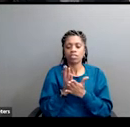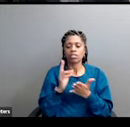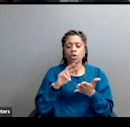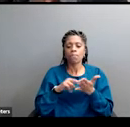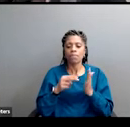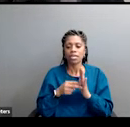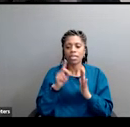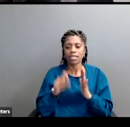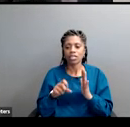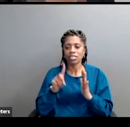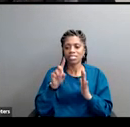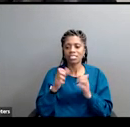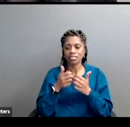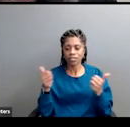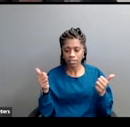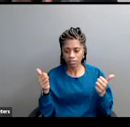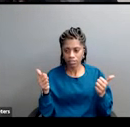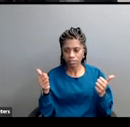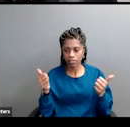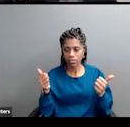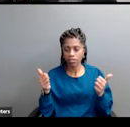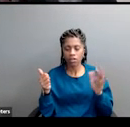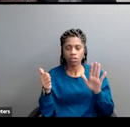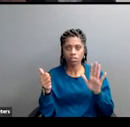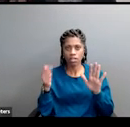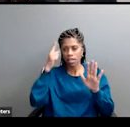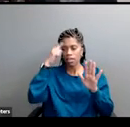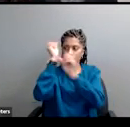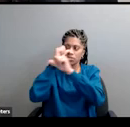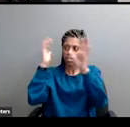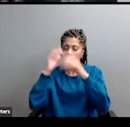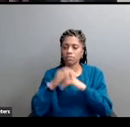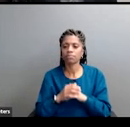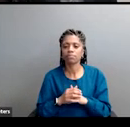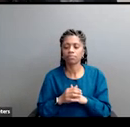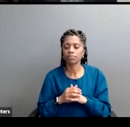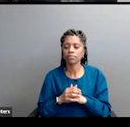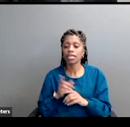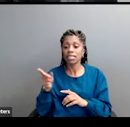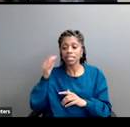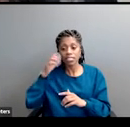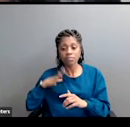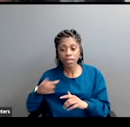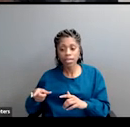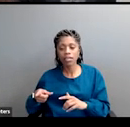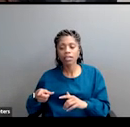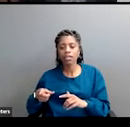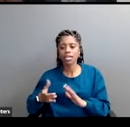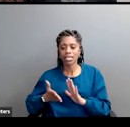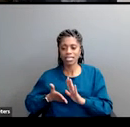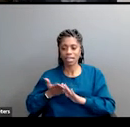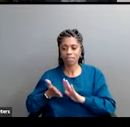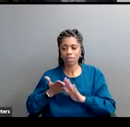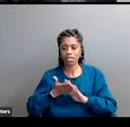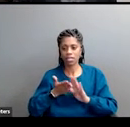desegregate, or have this mental image in mind. Goldwater campaigned across the South by going